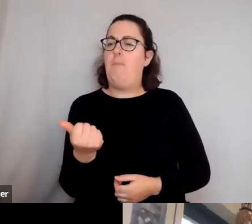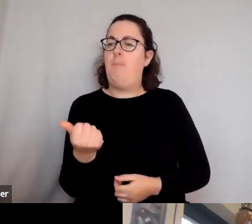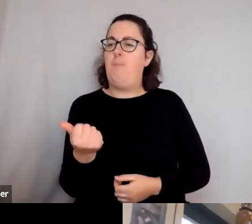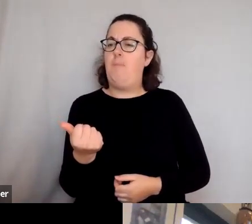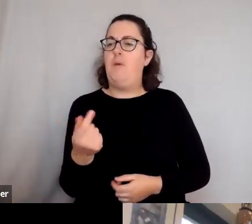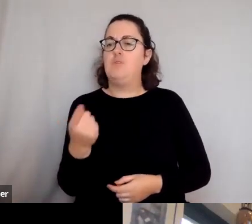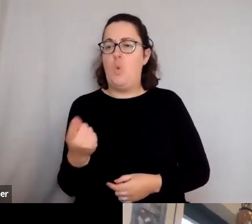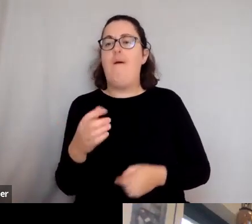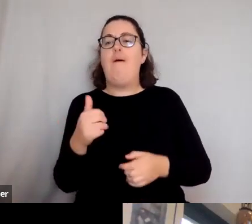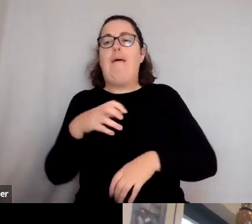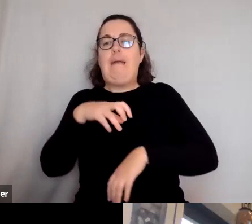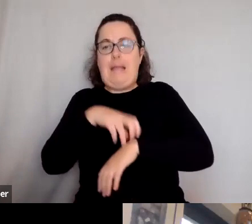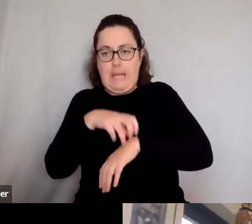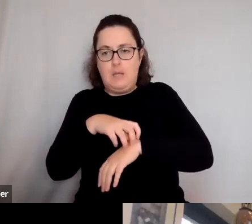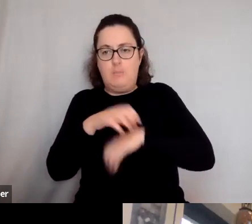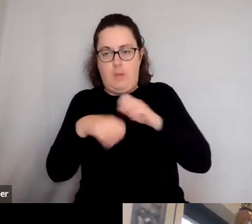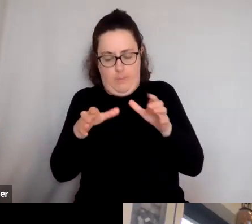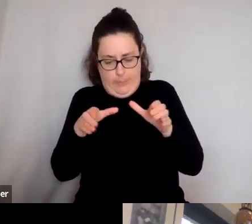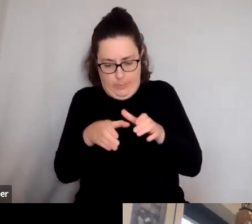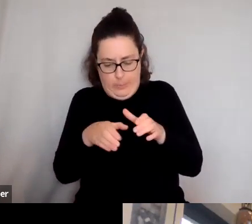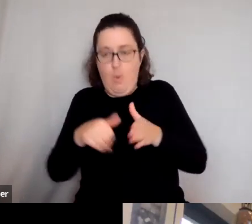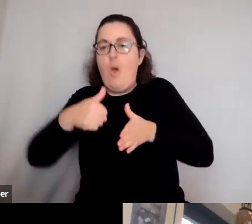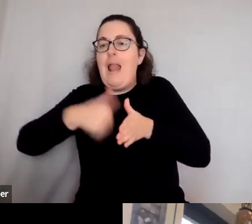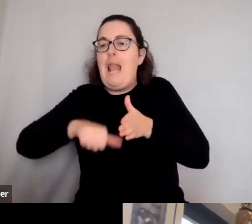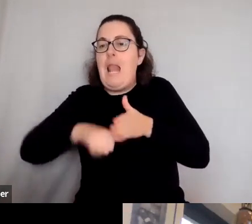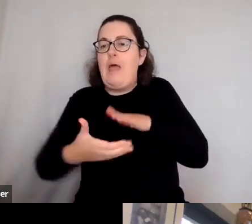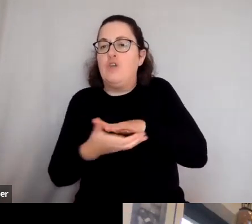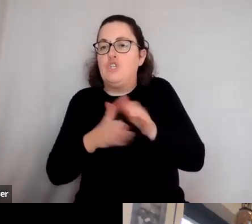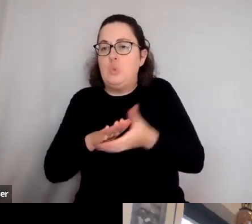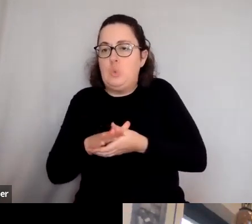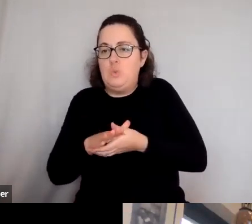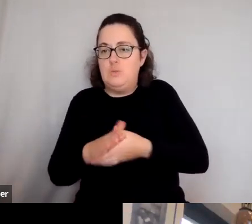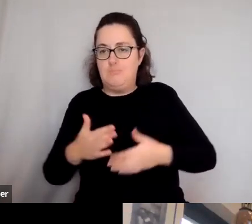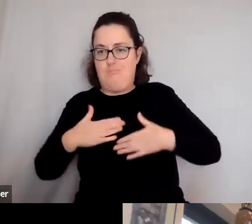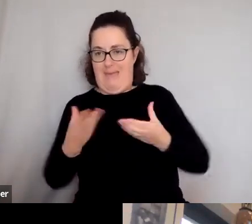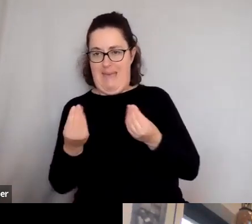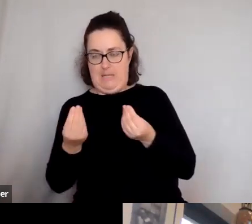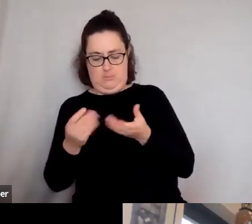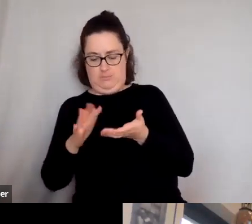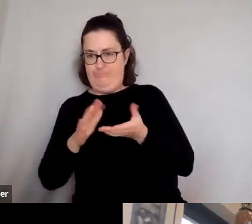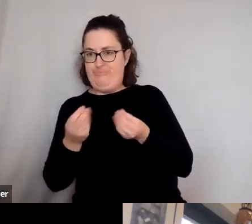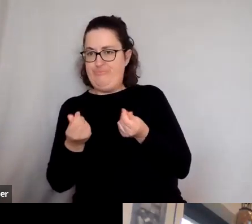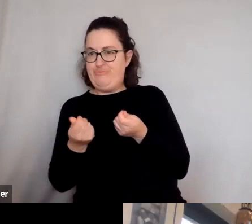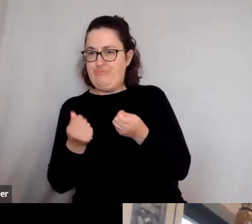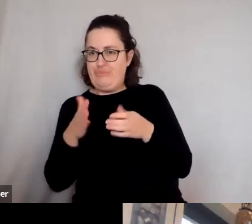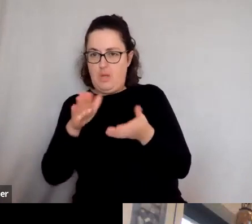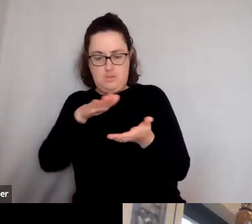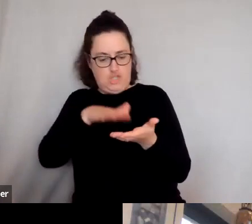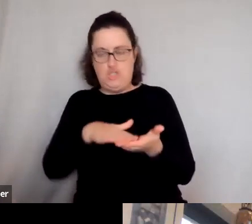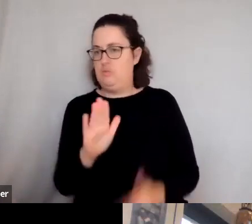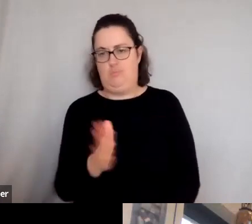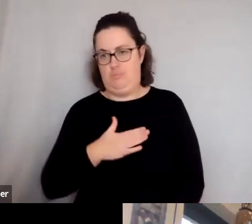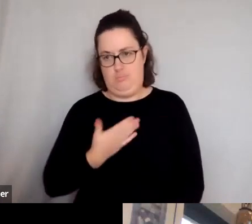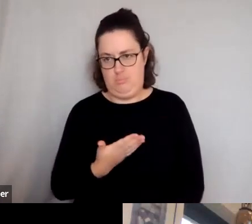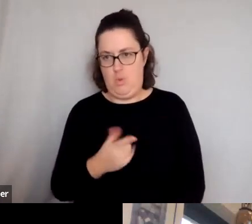carbonized cake or leather shoes, you really don't want to get your perspiration on them, that would be dangerous. But you can pick up